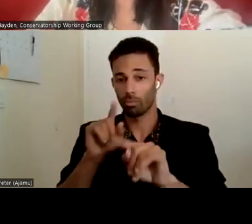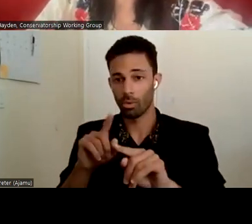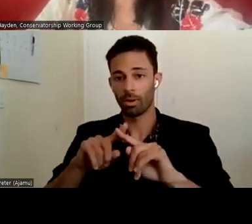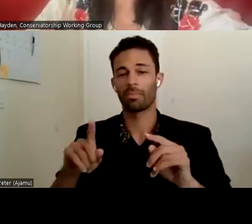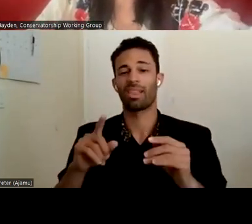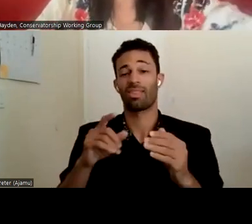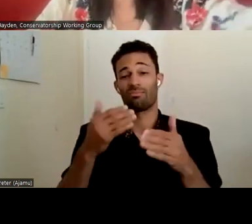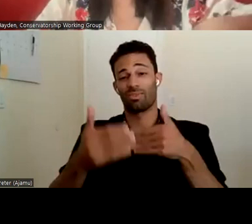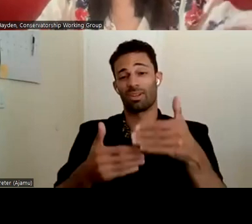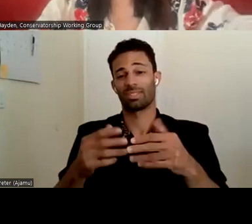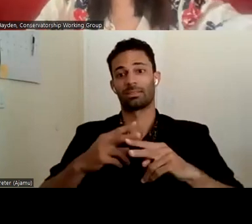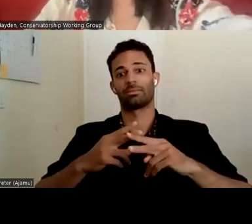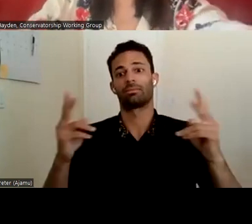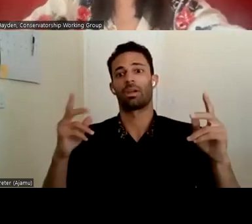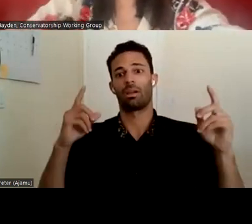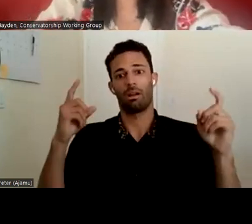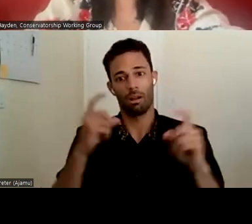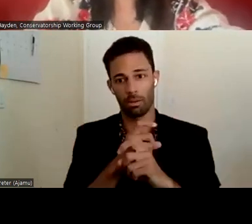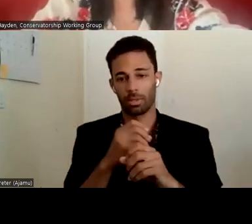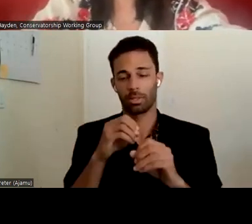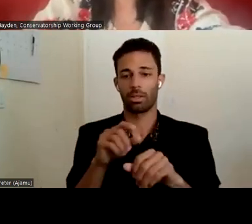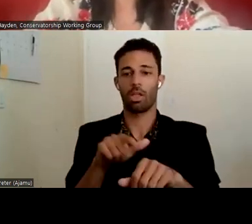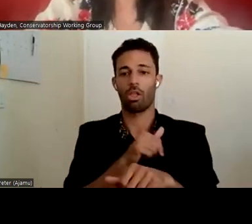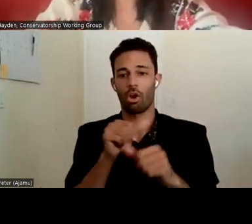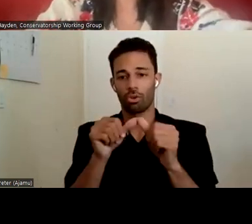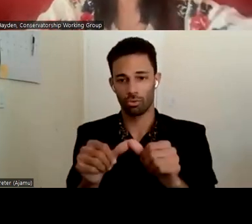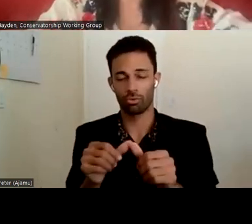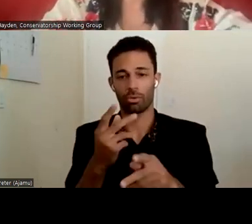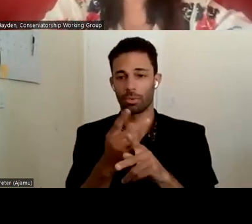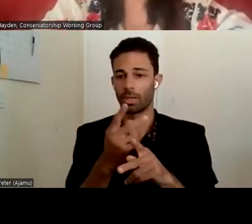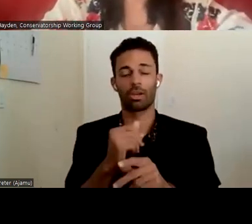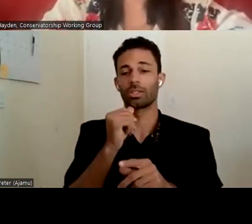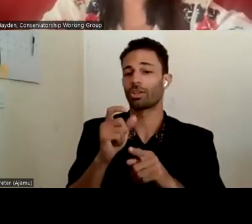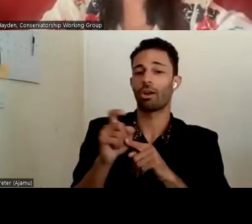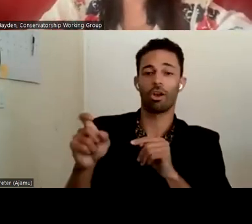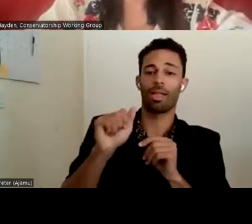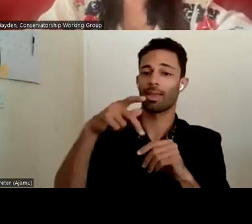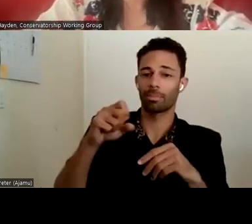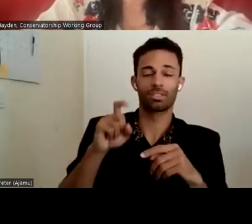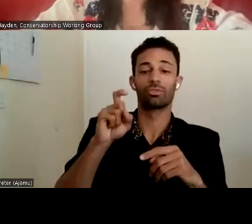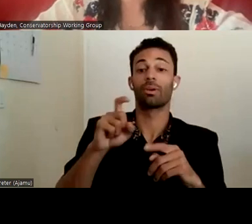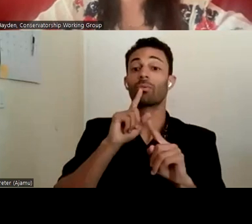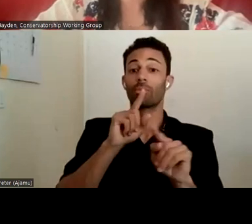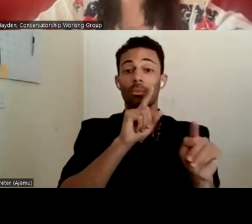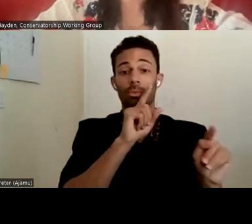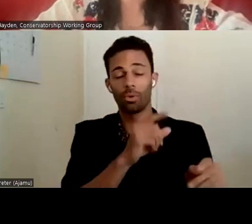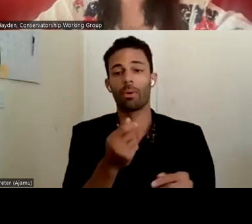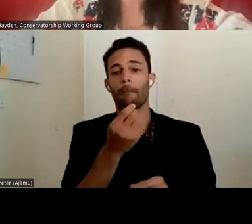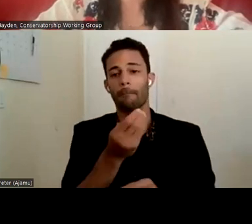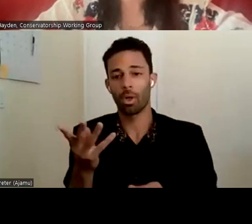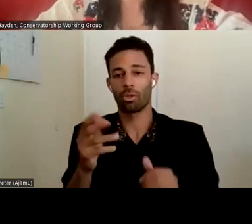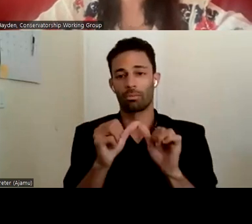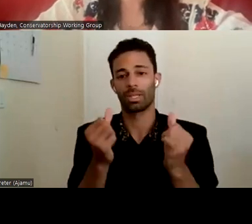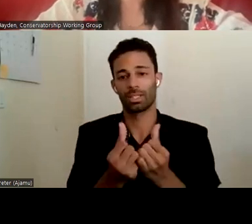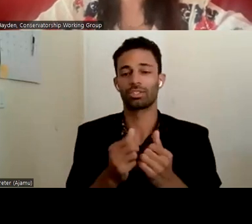complicated in long-term care. It's not just a simple call to APS. You have to report to multiple different agencies and there's